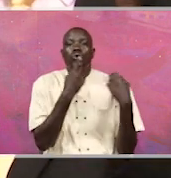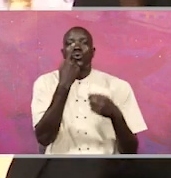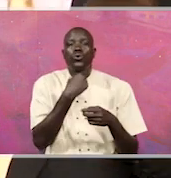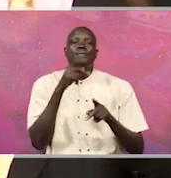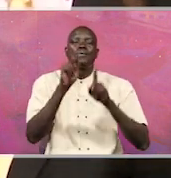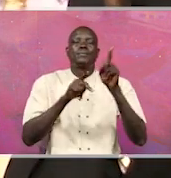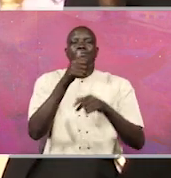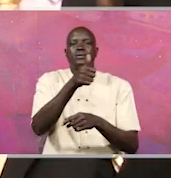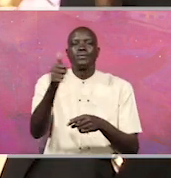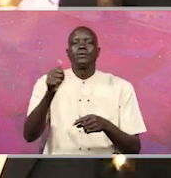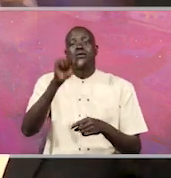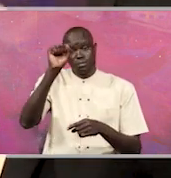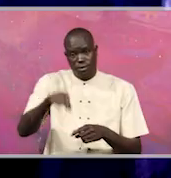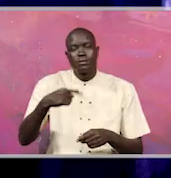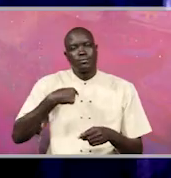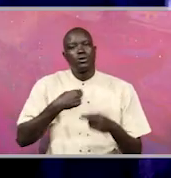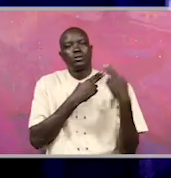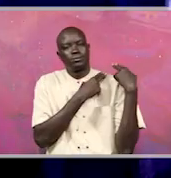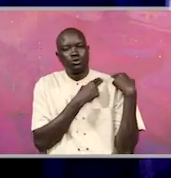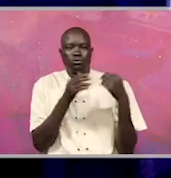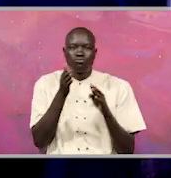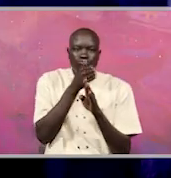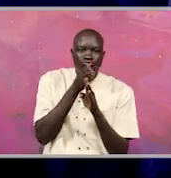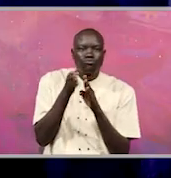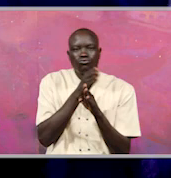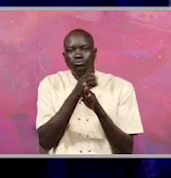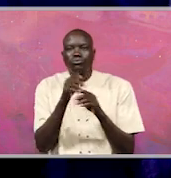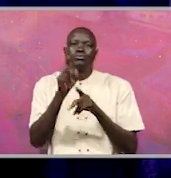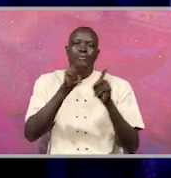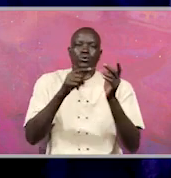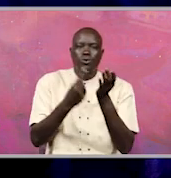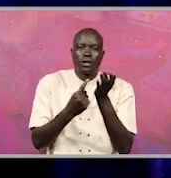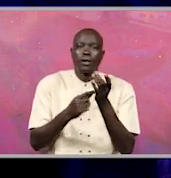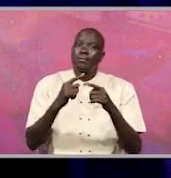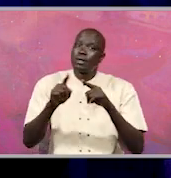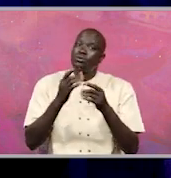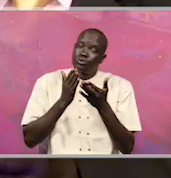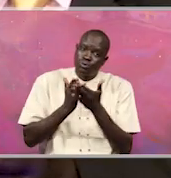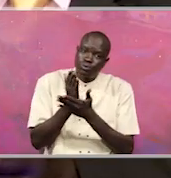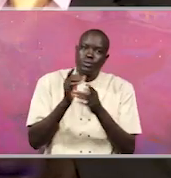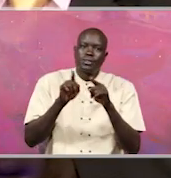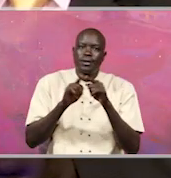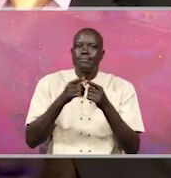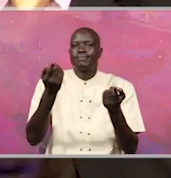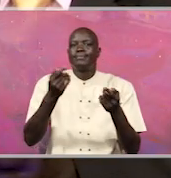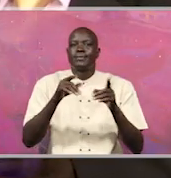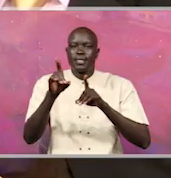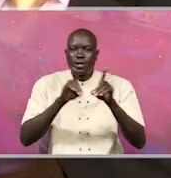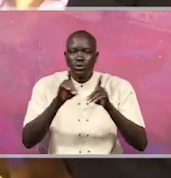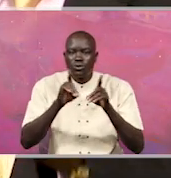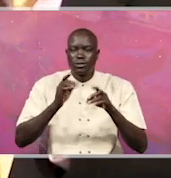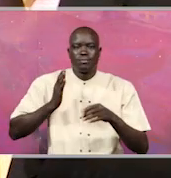Yes, it is my duty. Yes, And indeed, the responsibility of the Direct for Ethics and Integrity